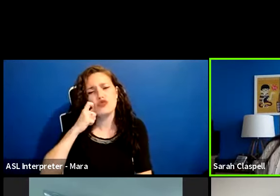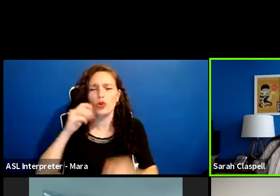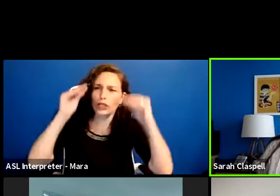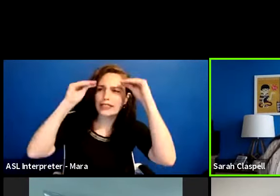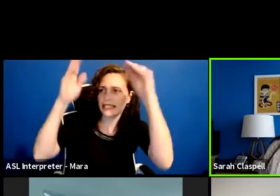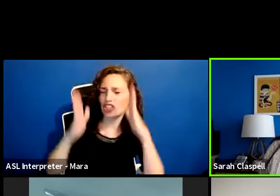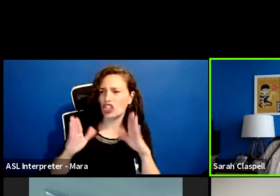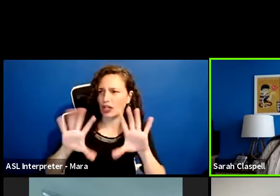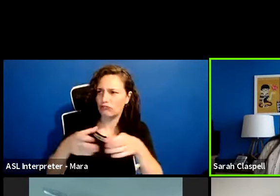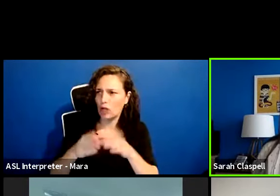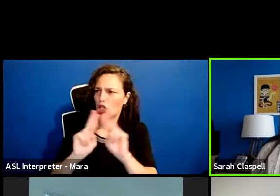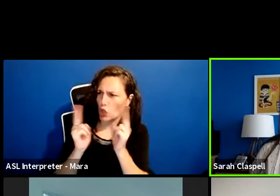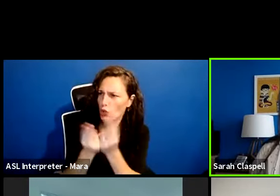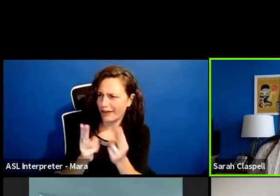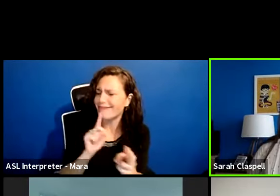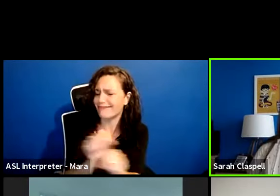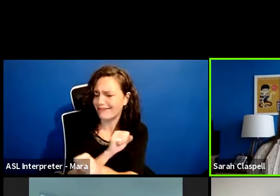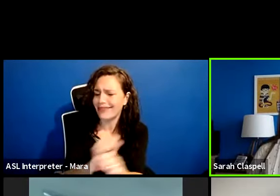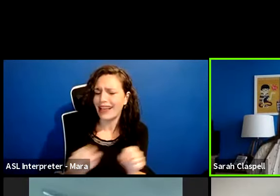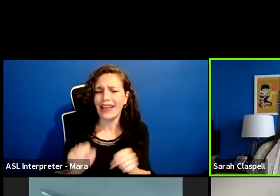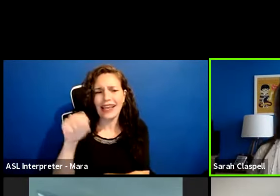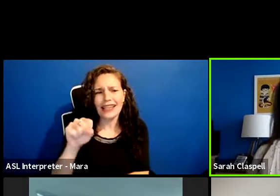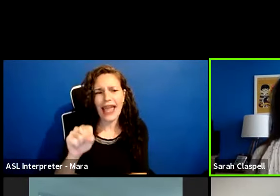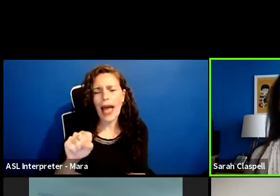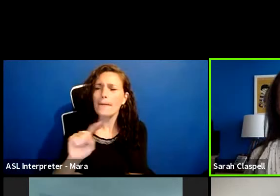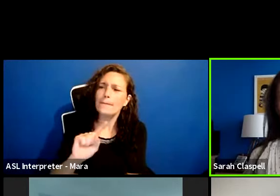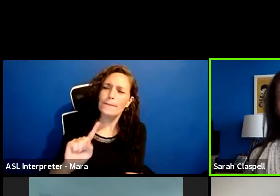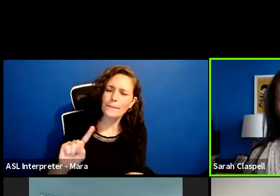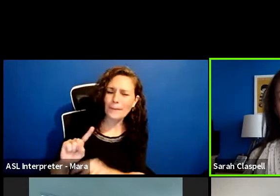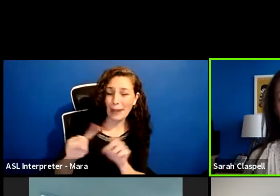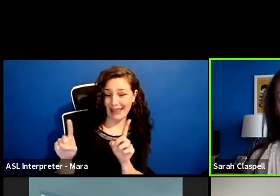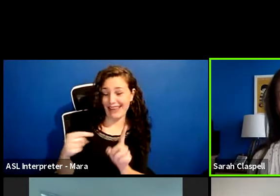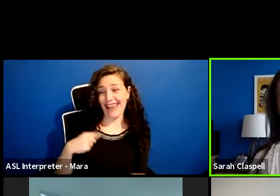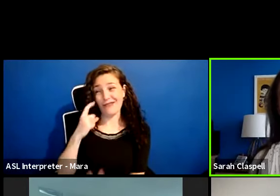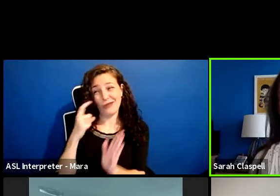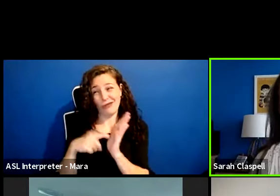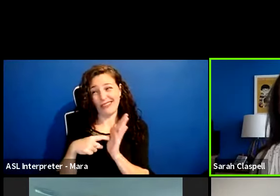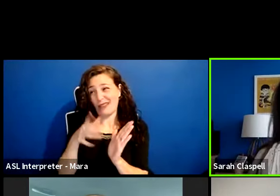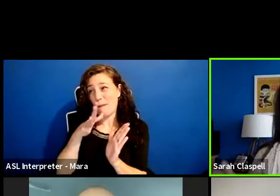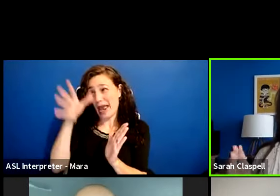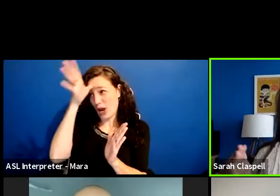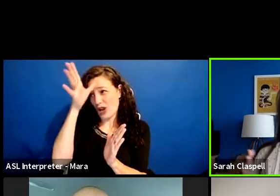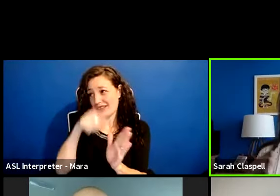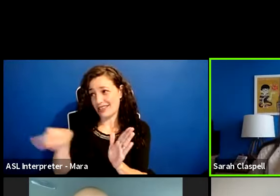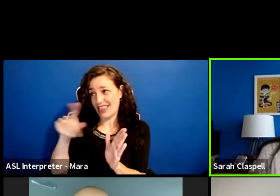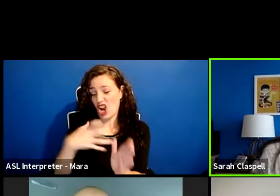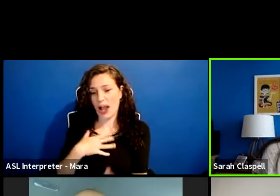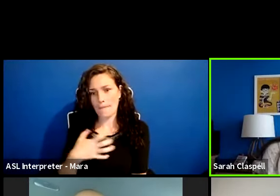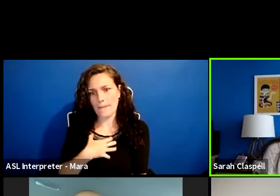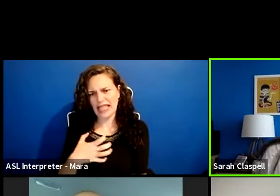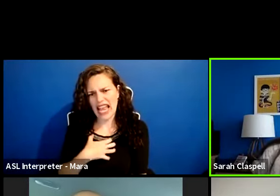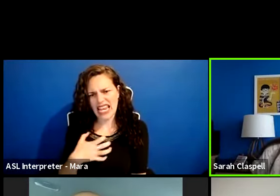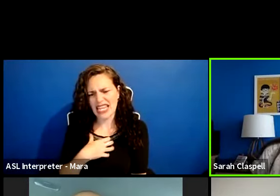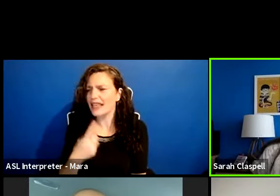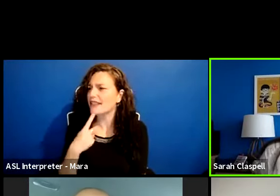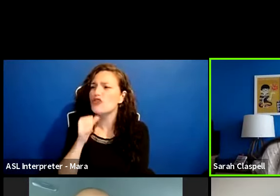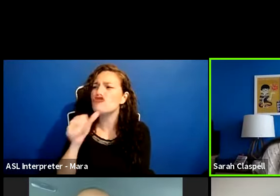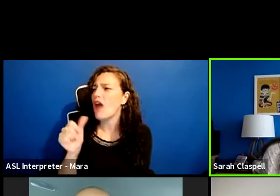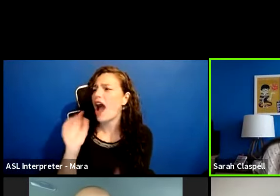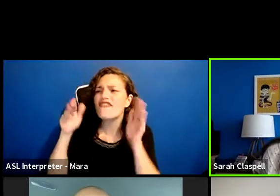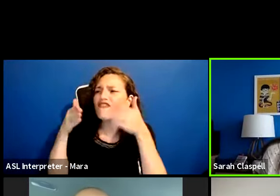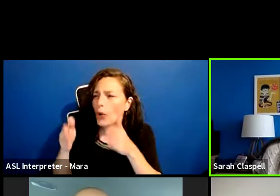union. A lot of parents have been complaining perhaps that you are not very focused on